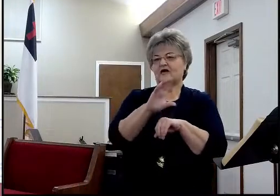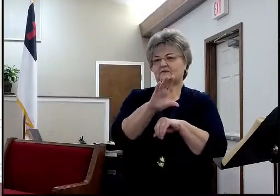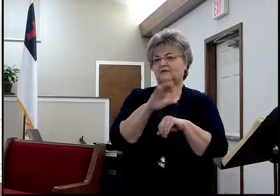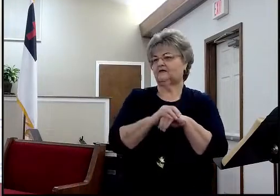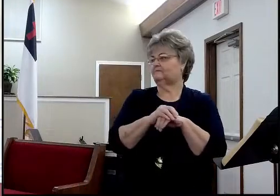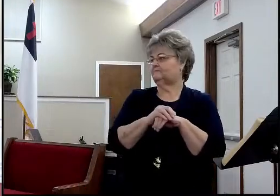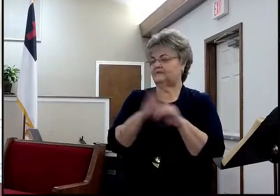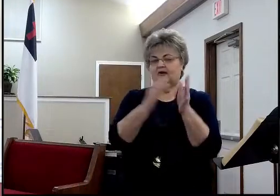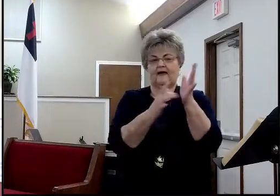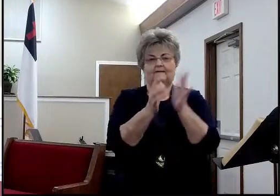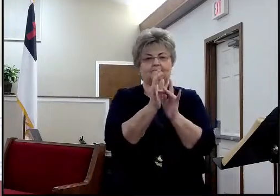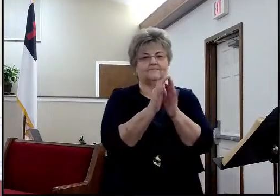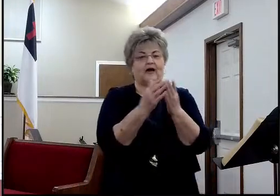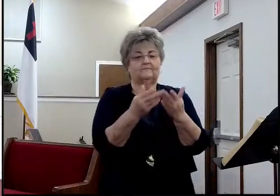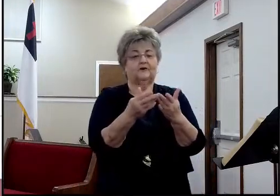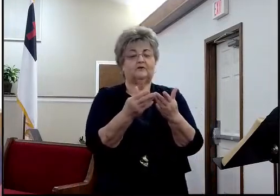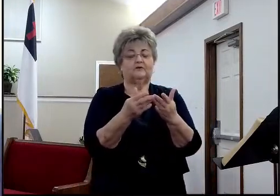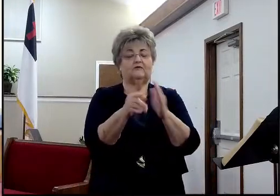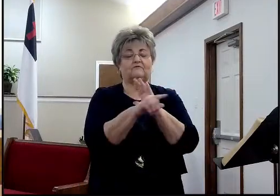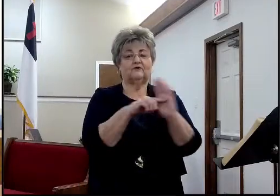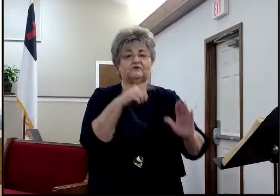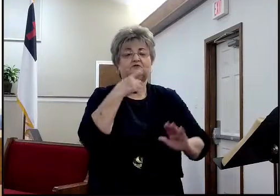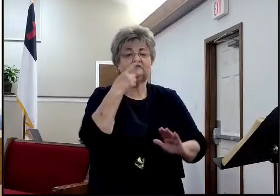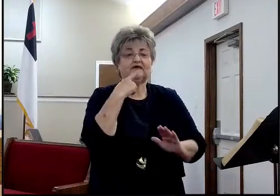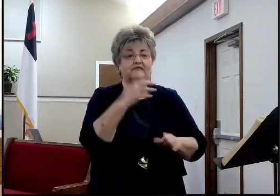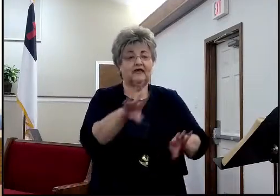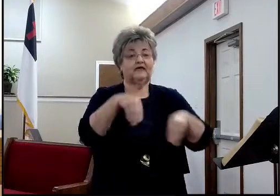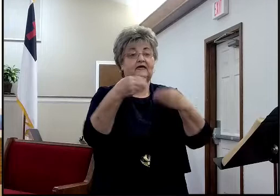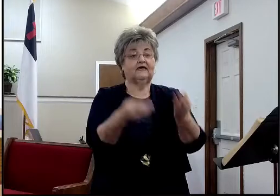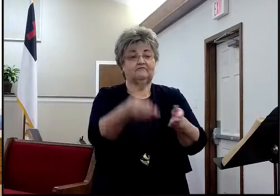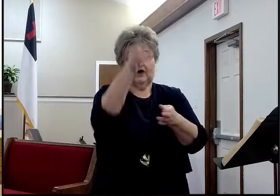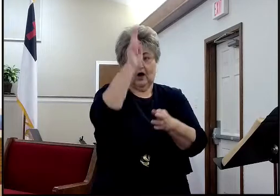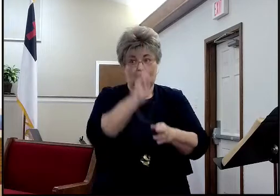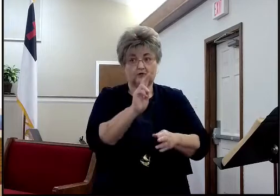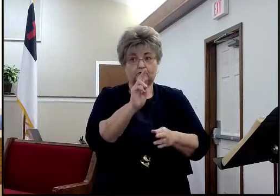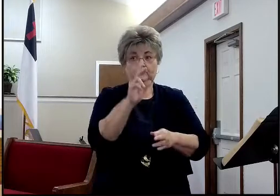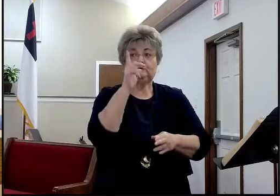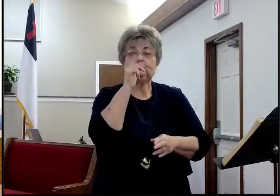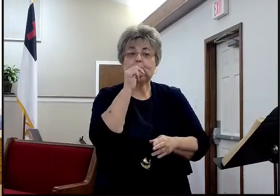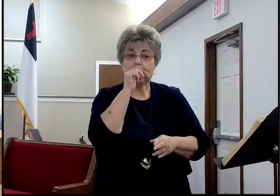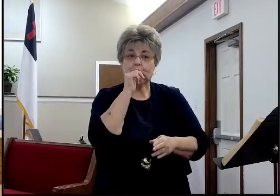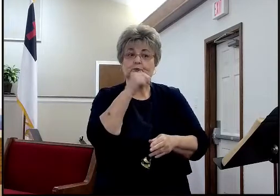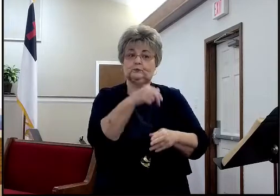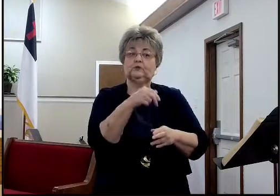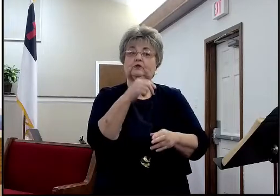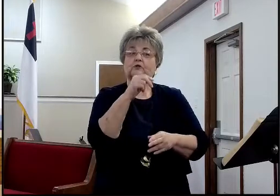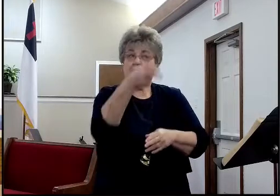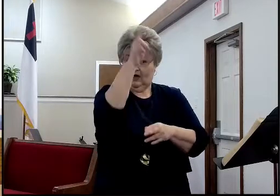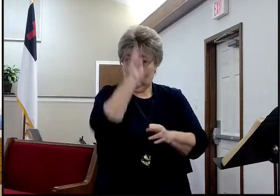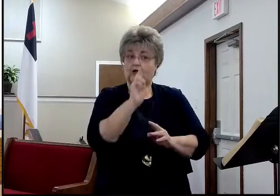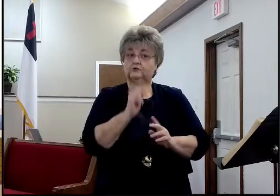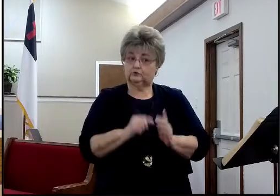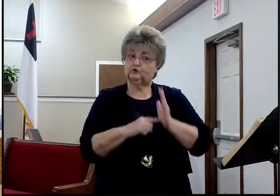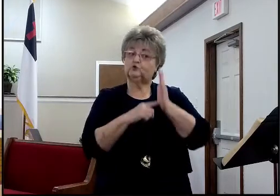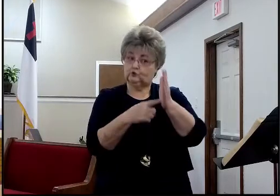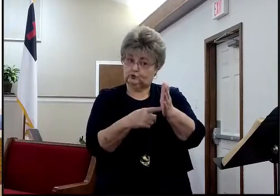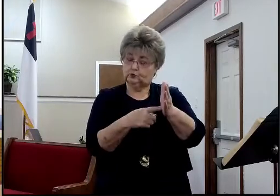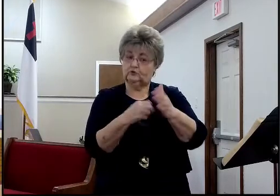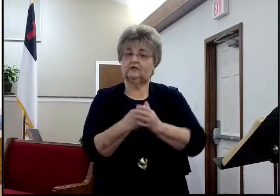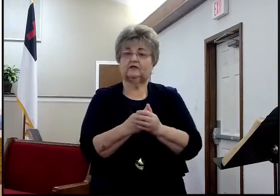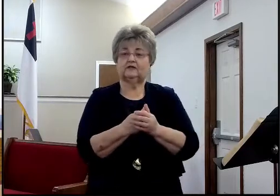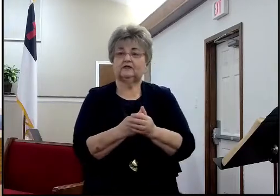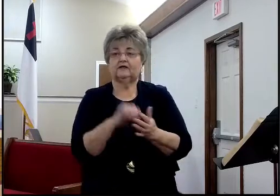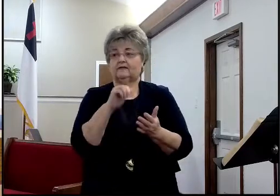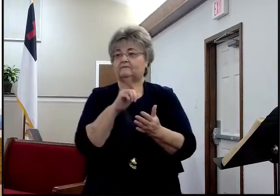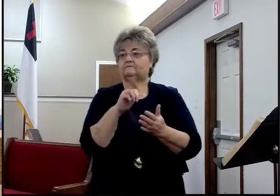The Bible verse that says, give honor to where honor is due is a great principle to be able to apply. That particular verse, by the way, is from... Yes,